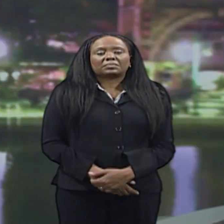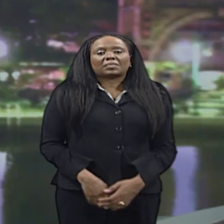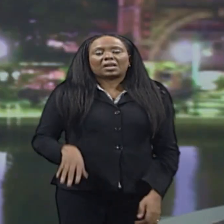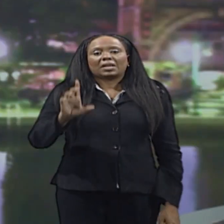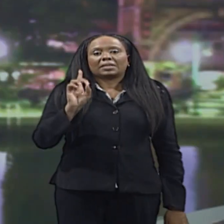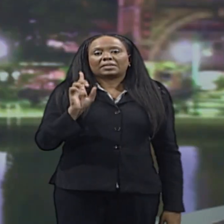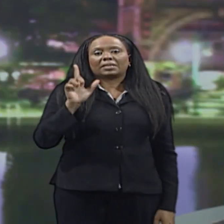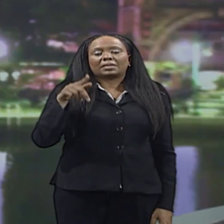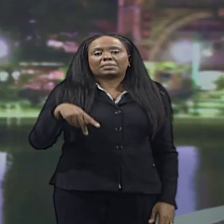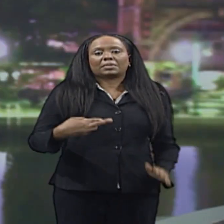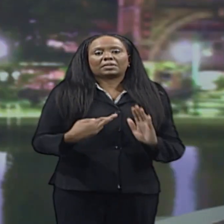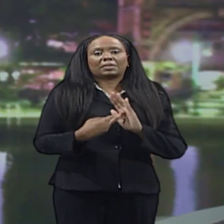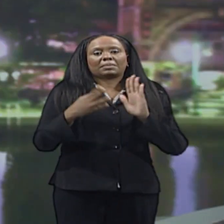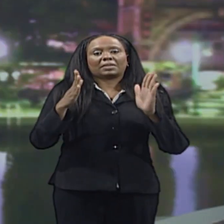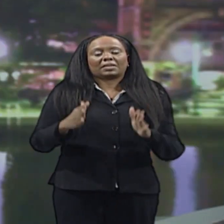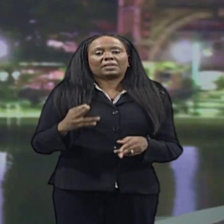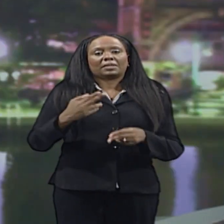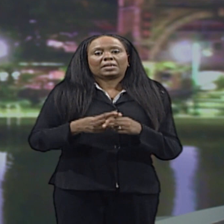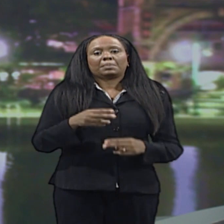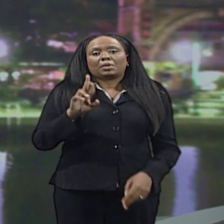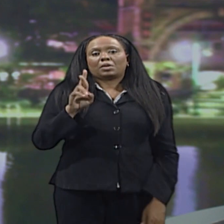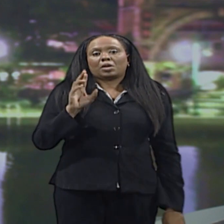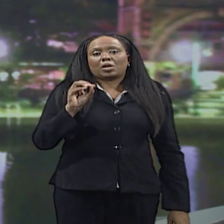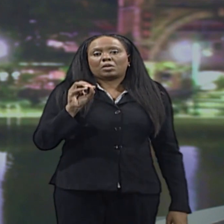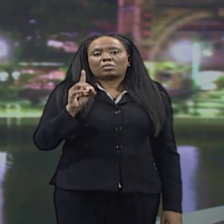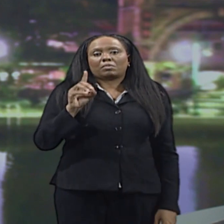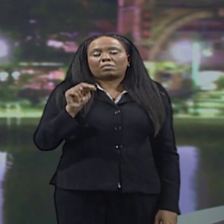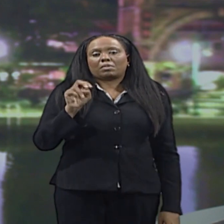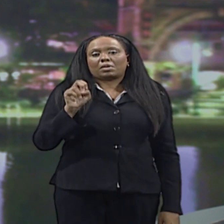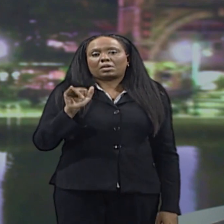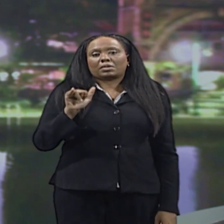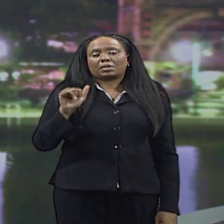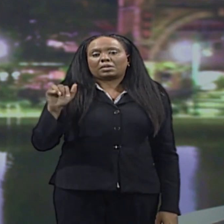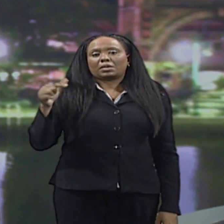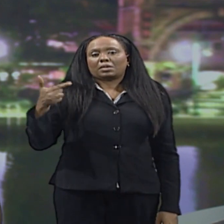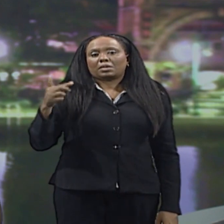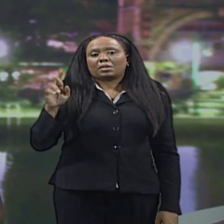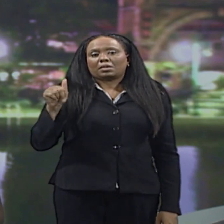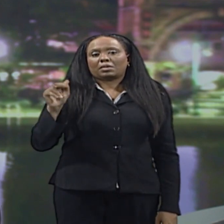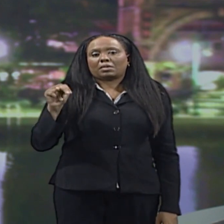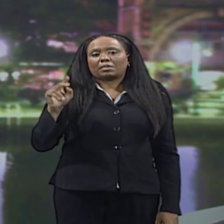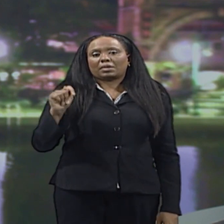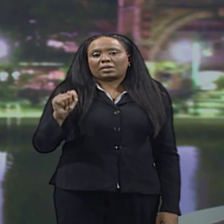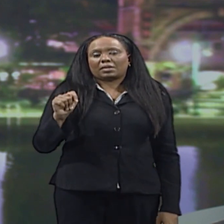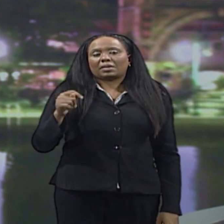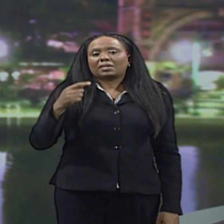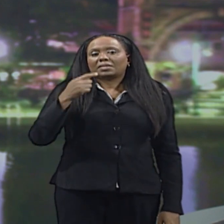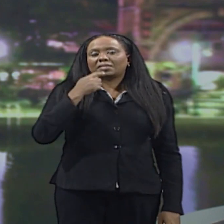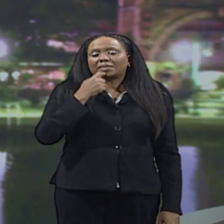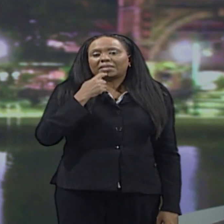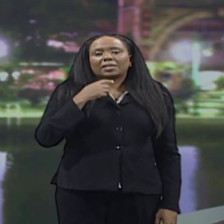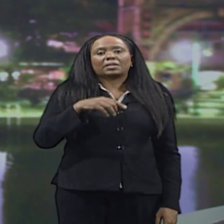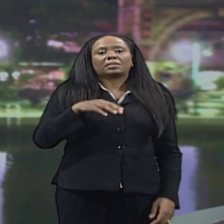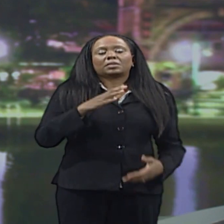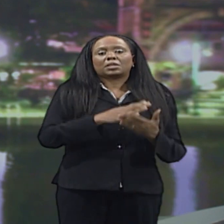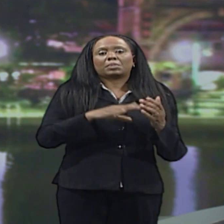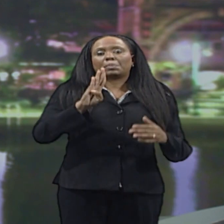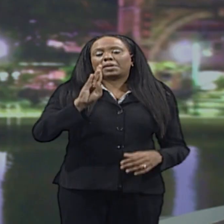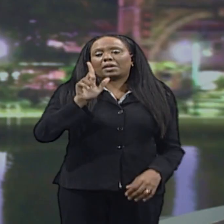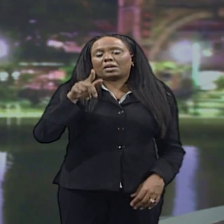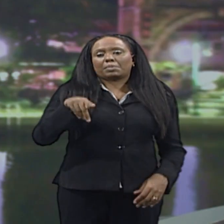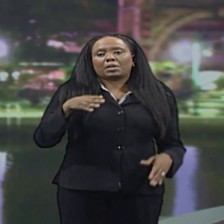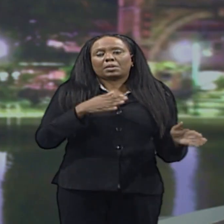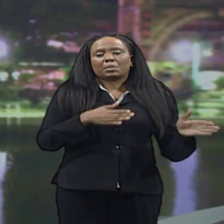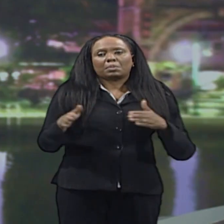DLP candidate Rodney Grant says the giveaways proposed by the Barbados Labour Party promotes mendicancy and will take the